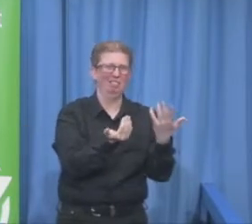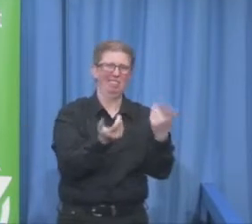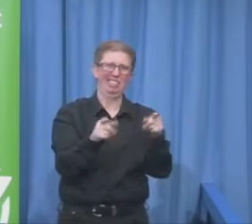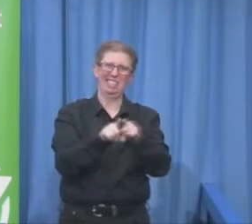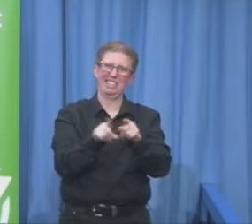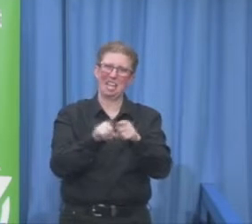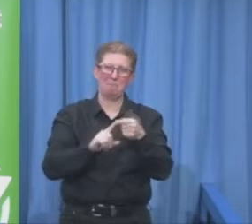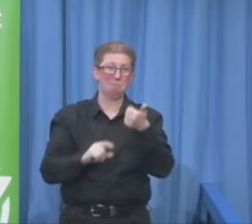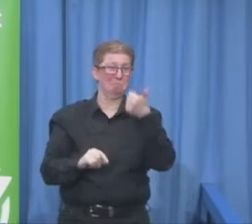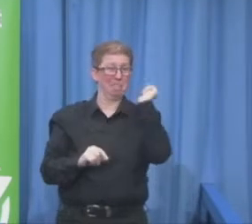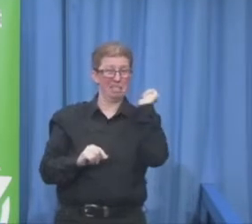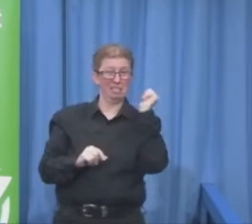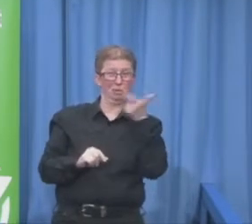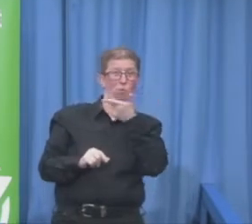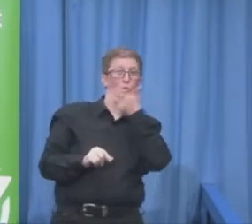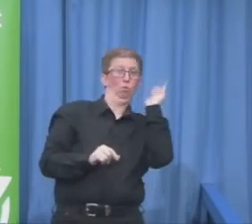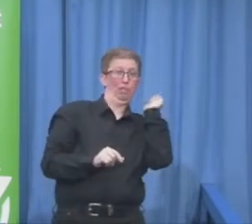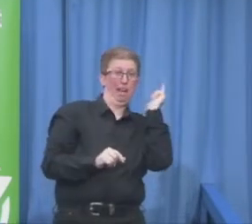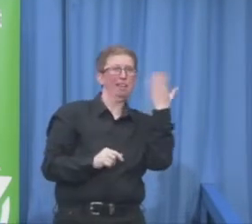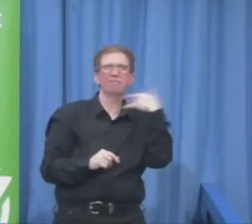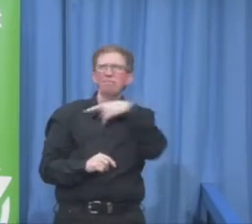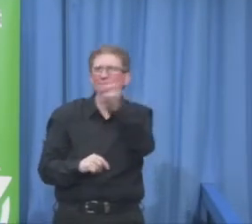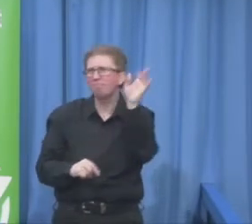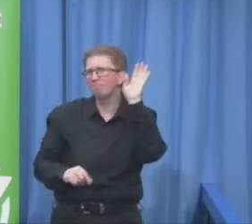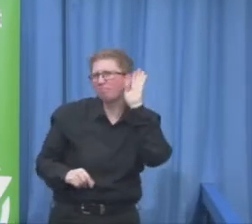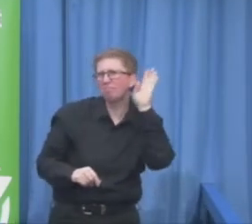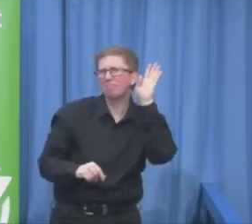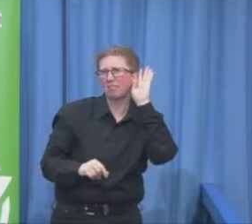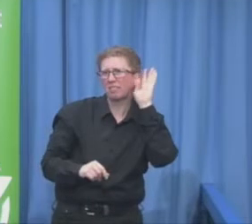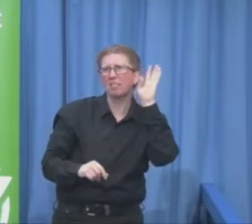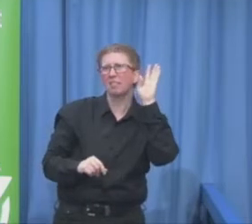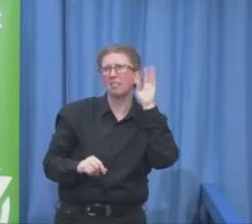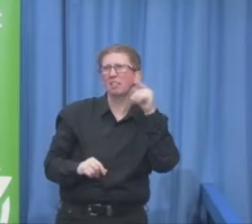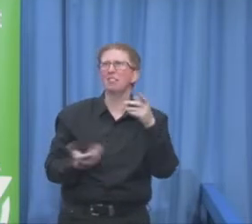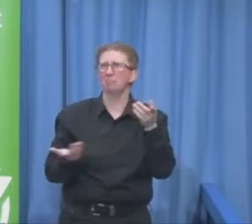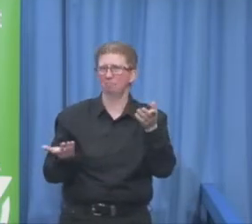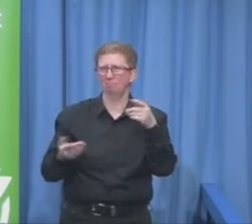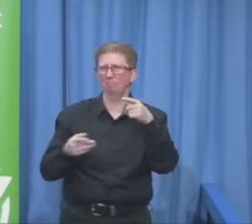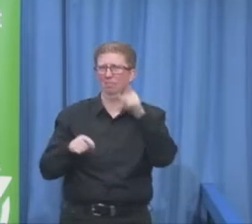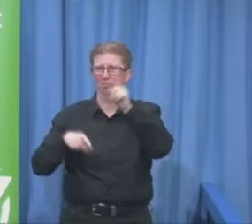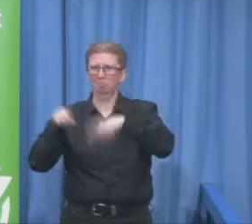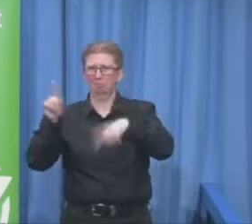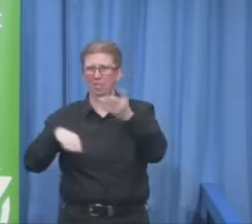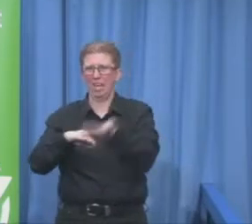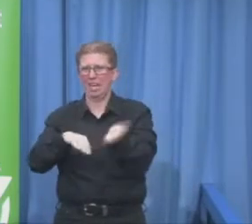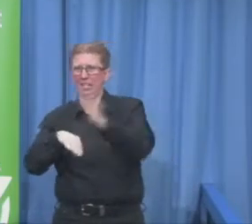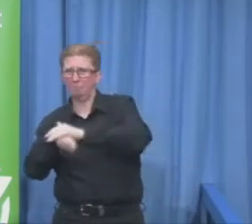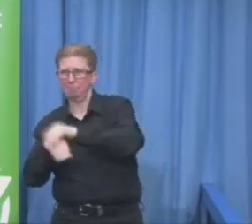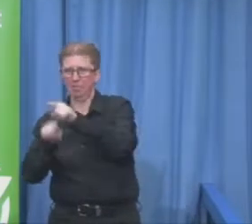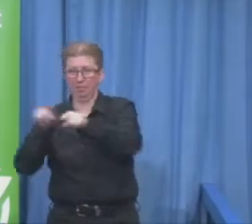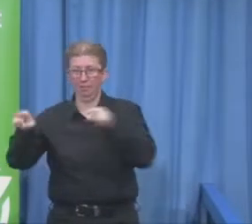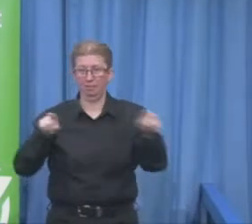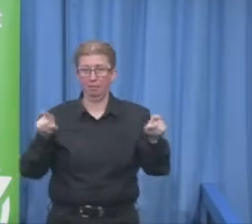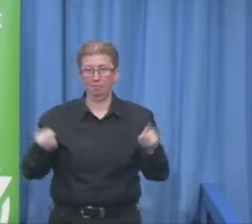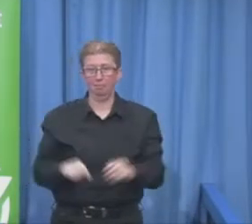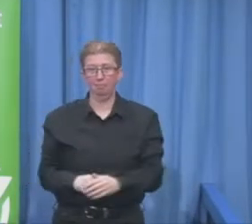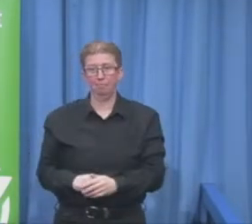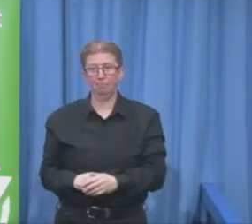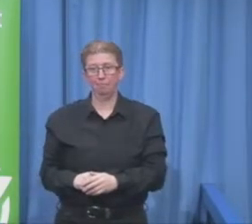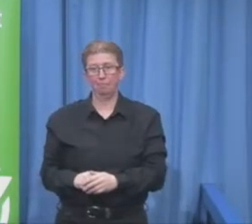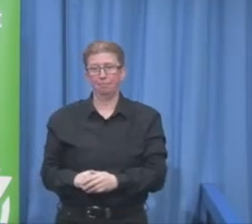this does not mean necessarily that it's working and it's being implemented. So